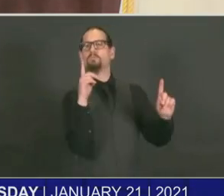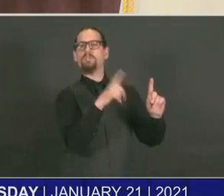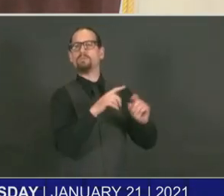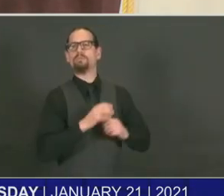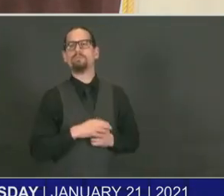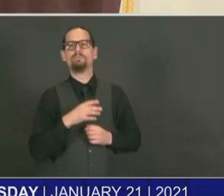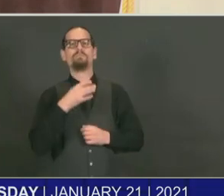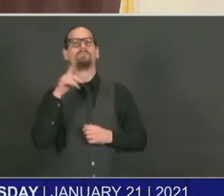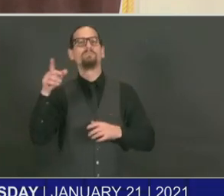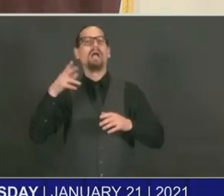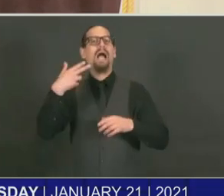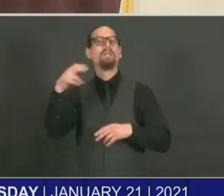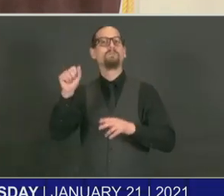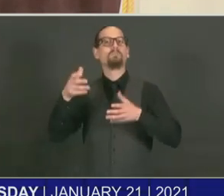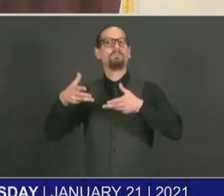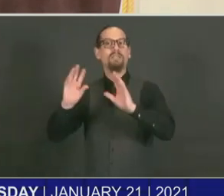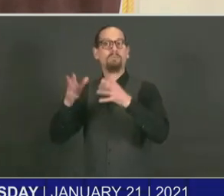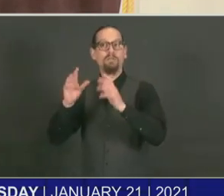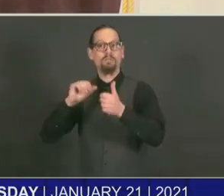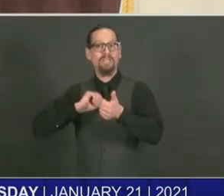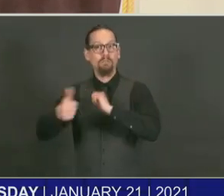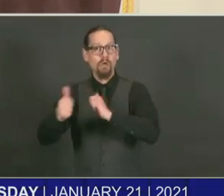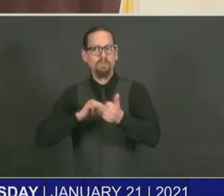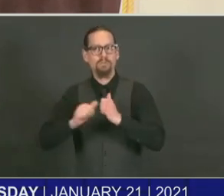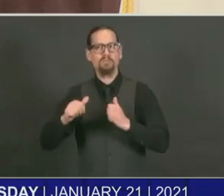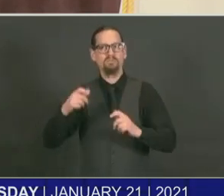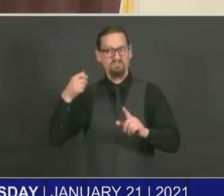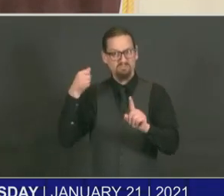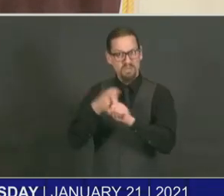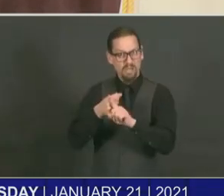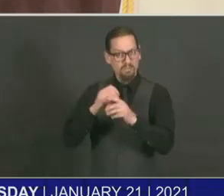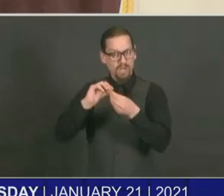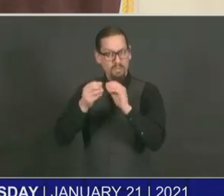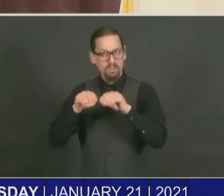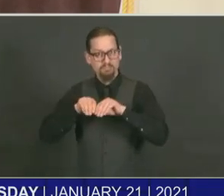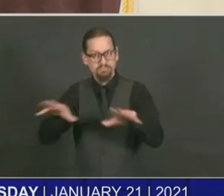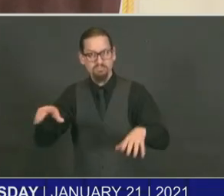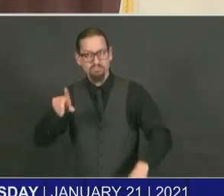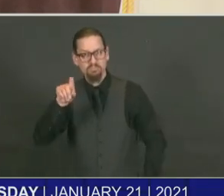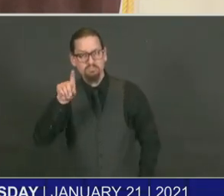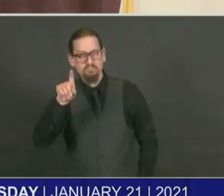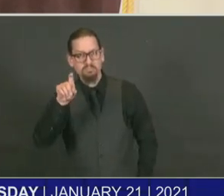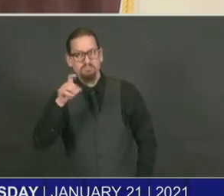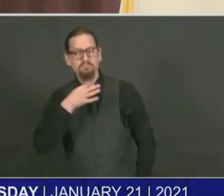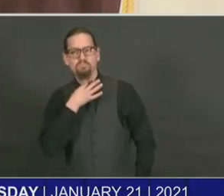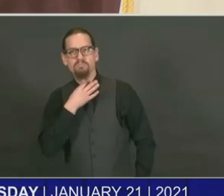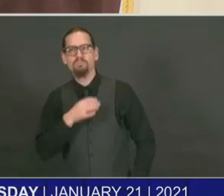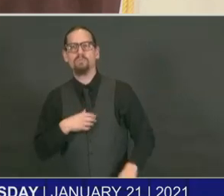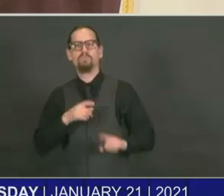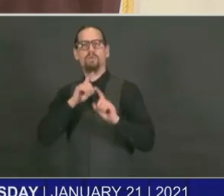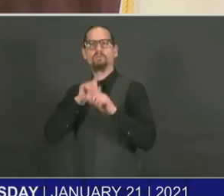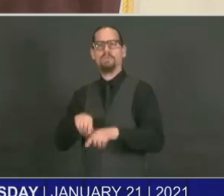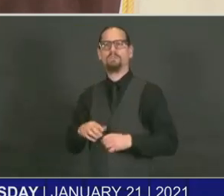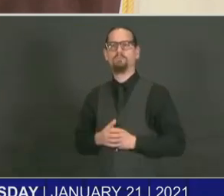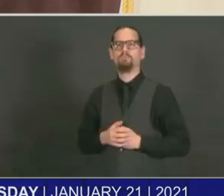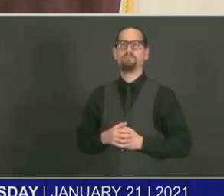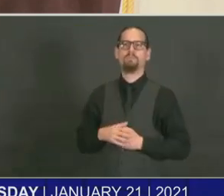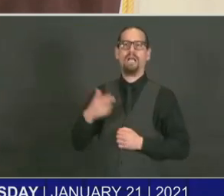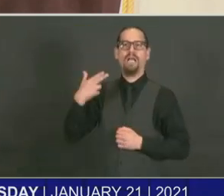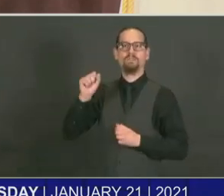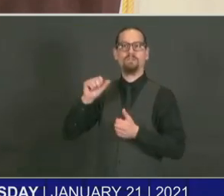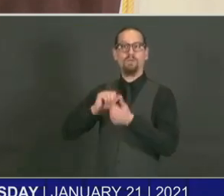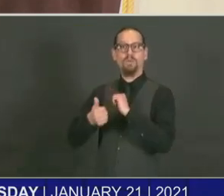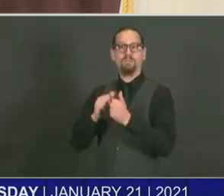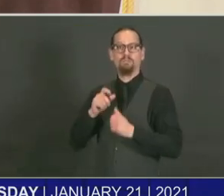So sports in general is something that we have to proceed carefully with. And with a huge thank you to